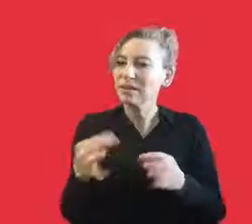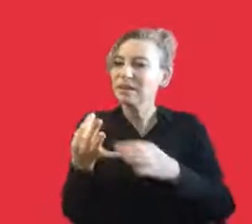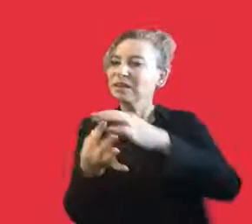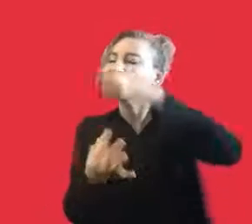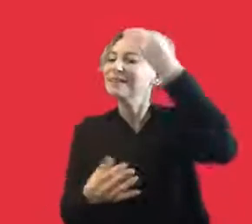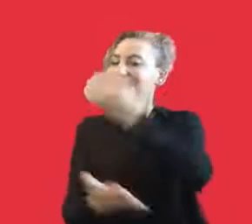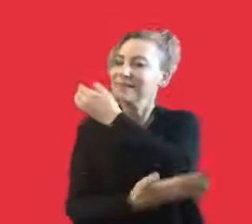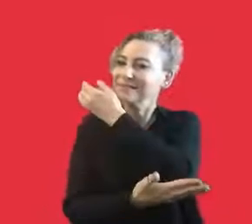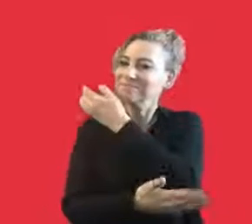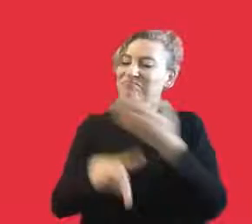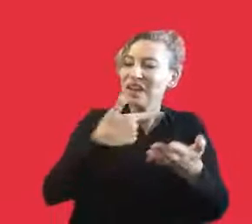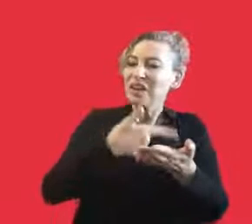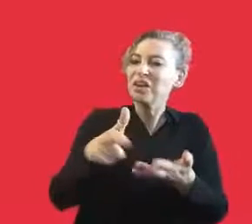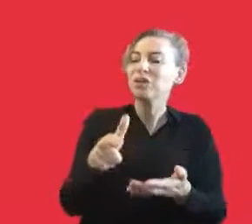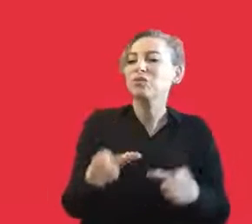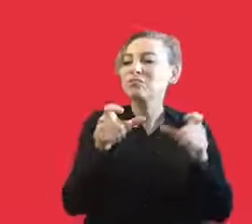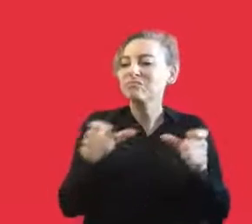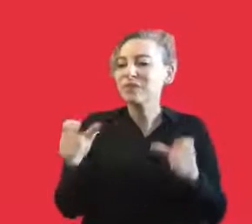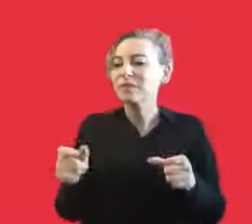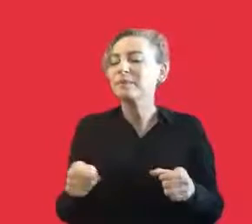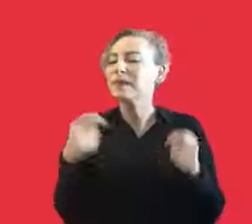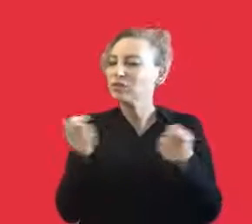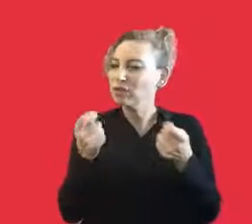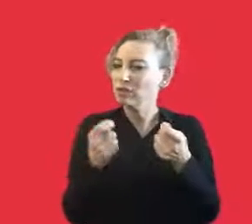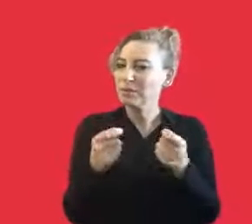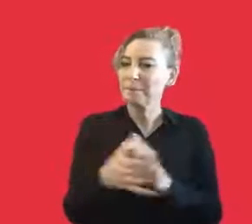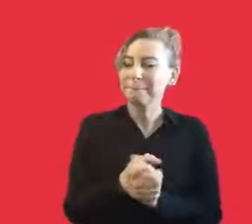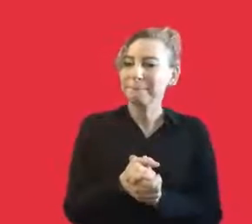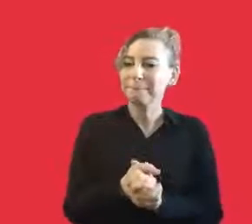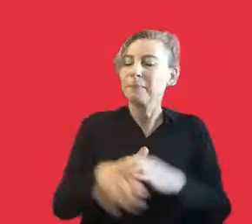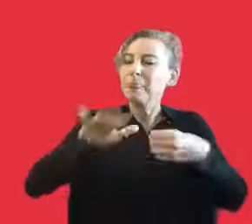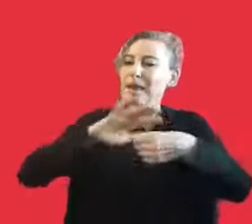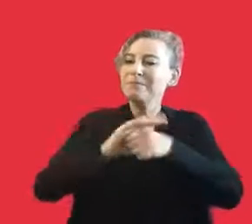of them. And the other one is human aid, rural development.